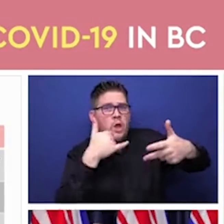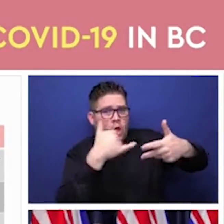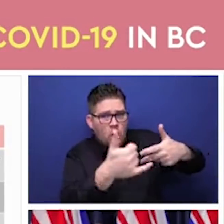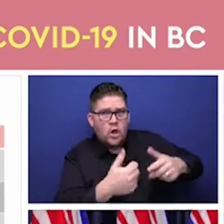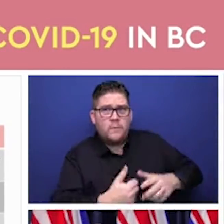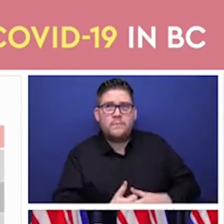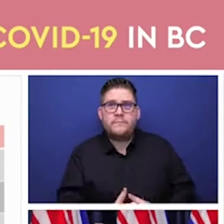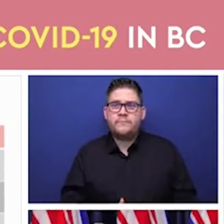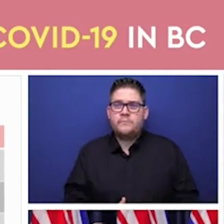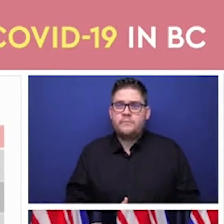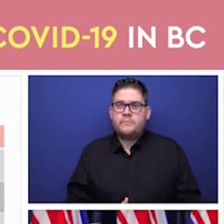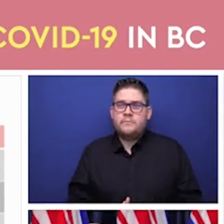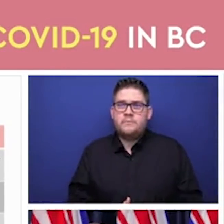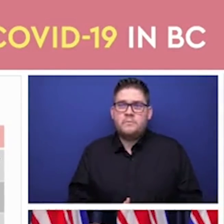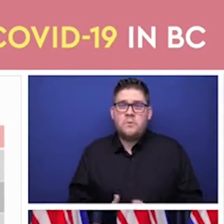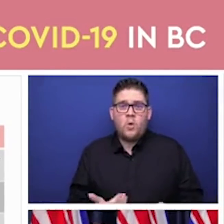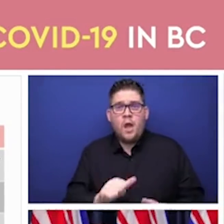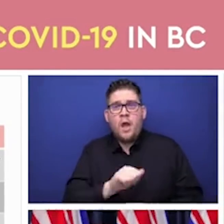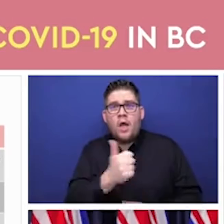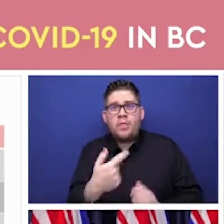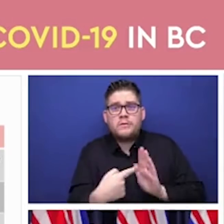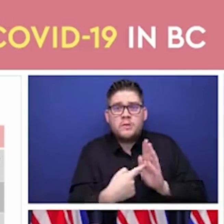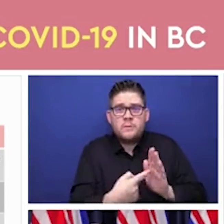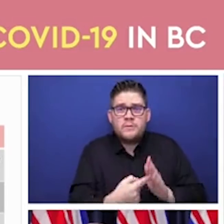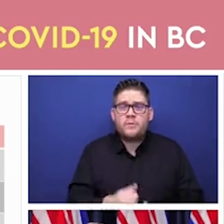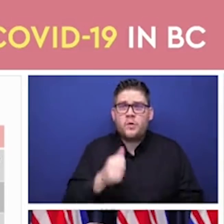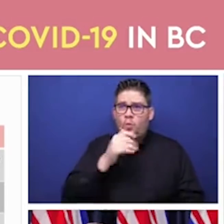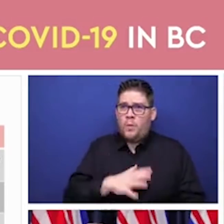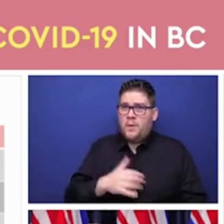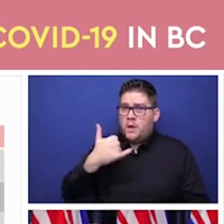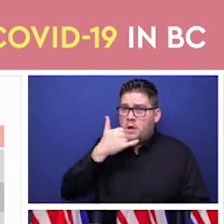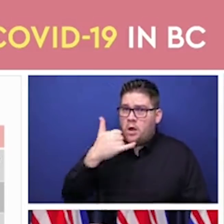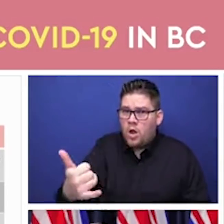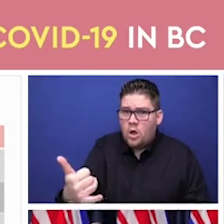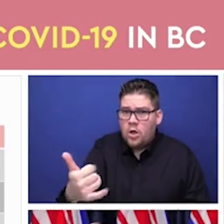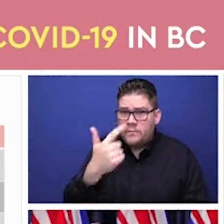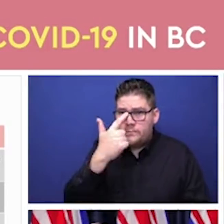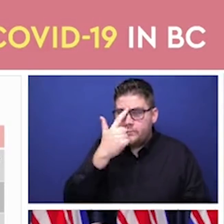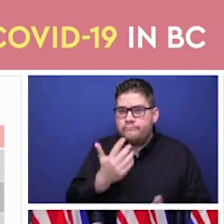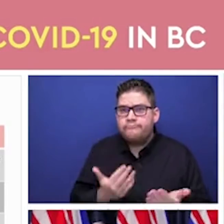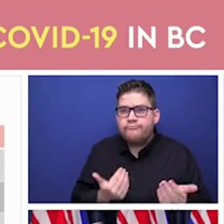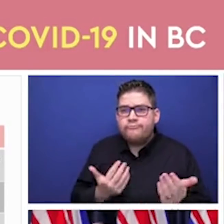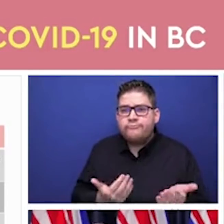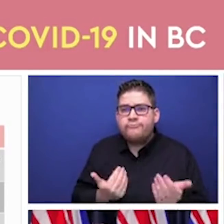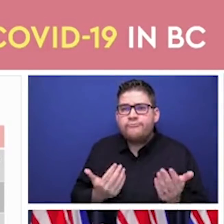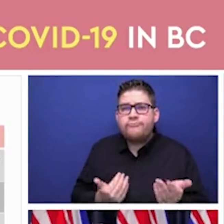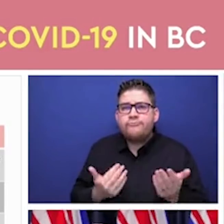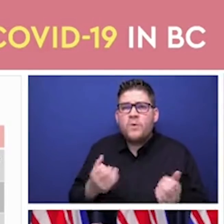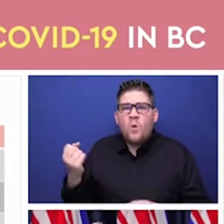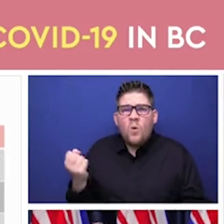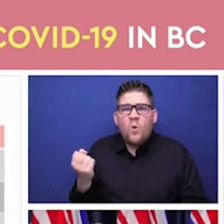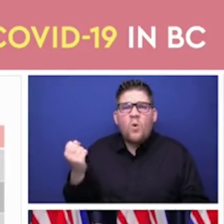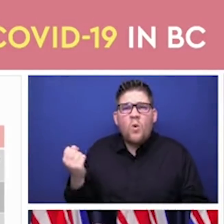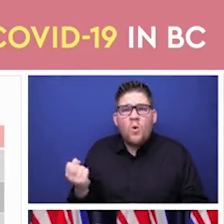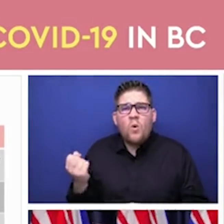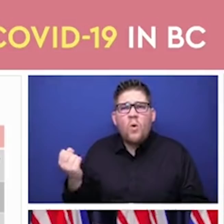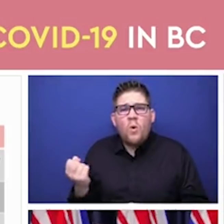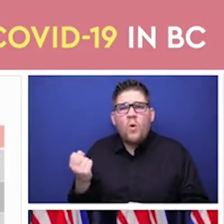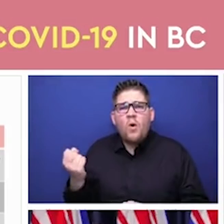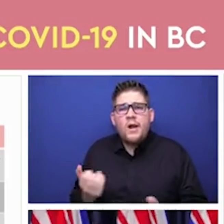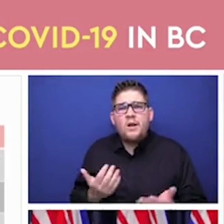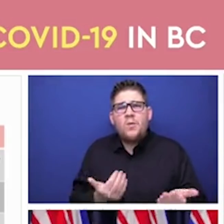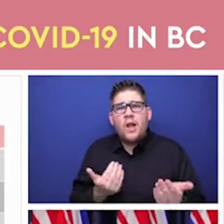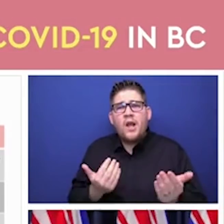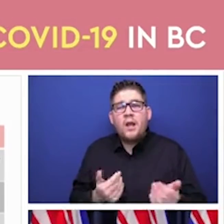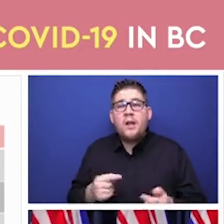us manage through the segmenting of age and also just encouraging people just to call when it's clearly their week to be eligible.